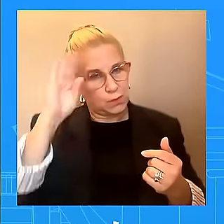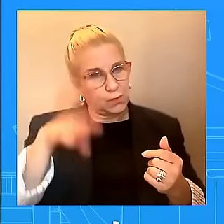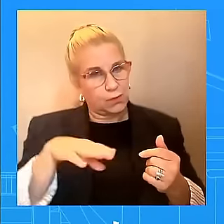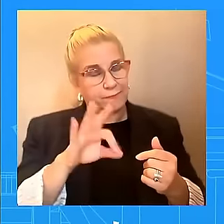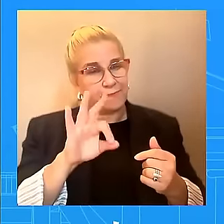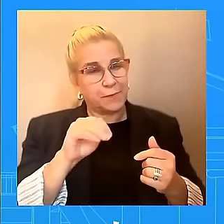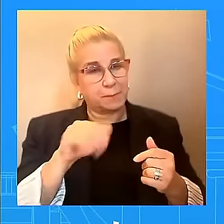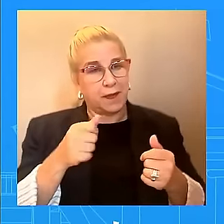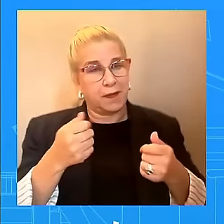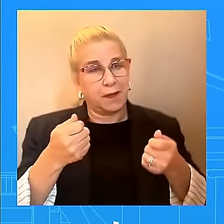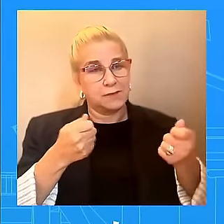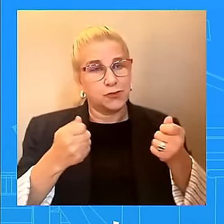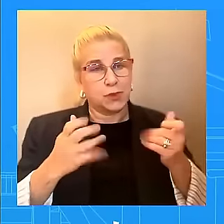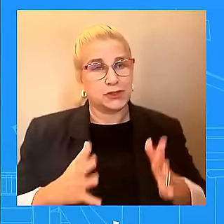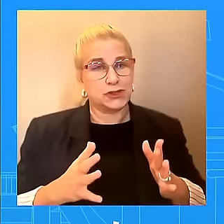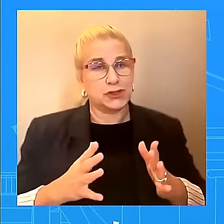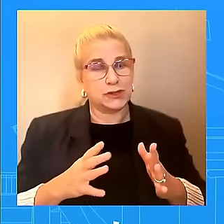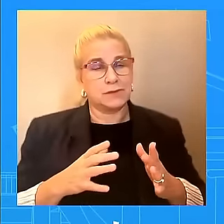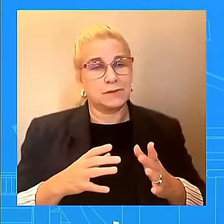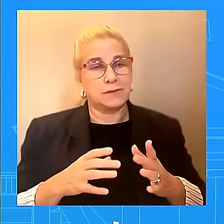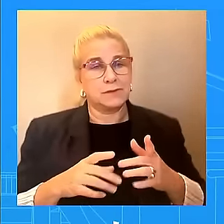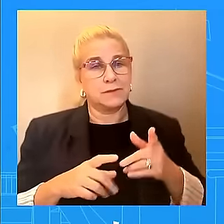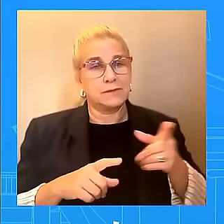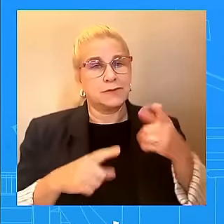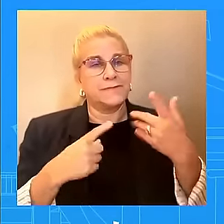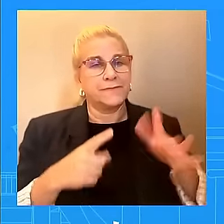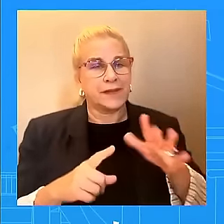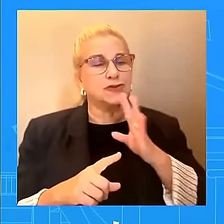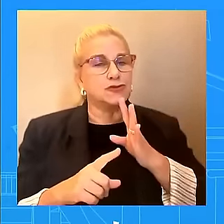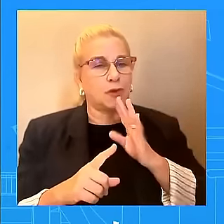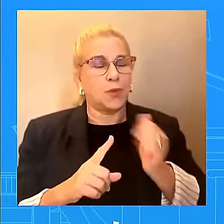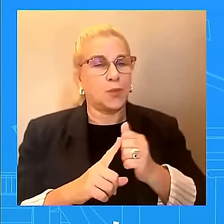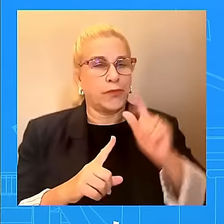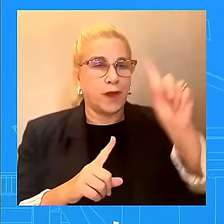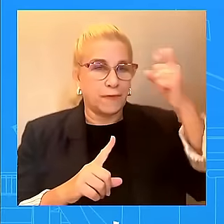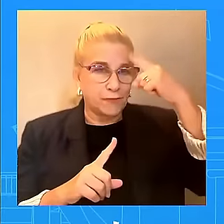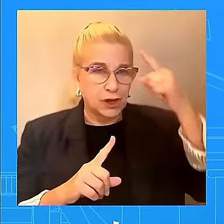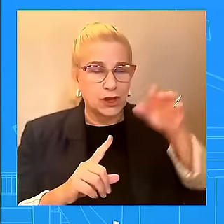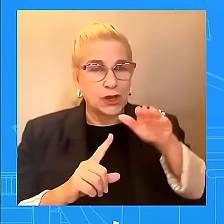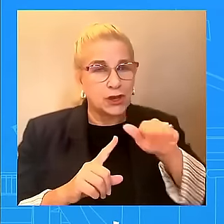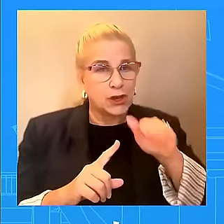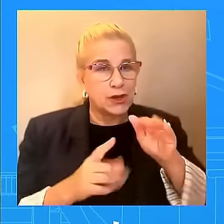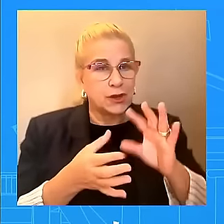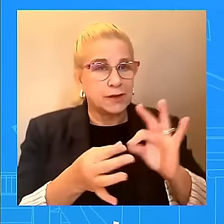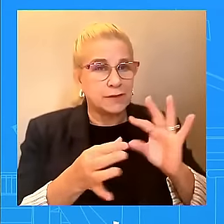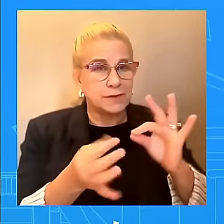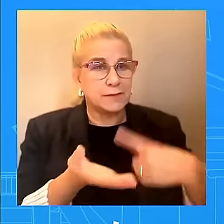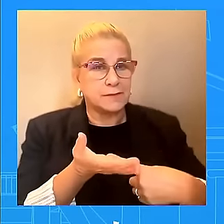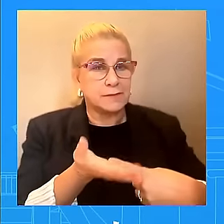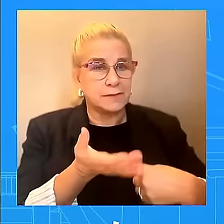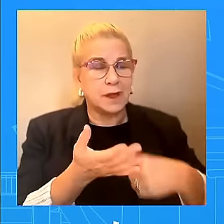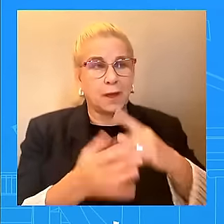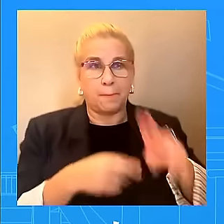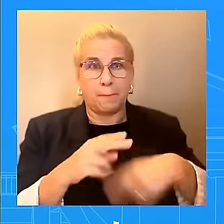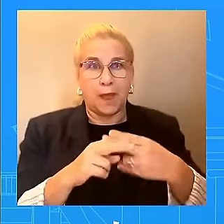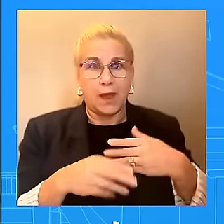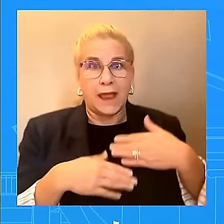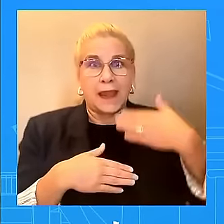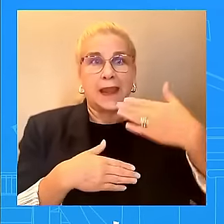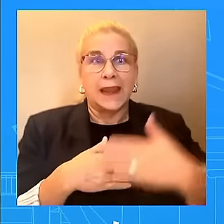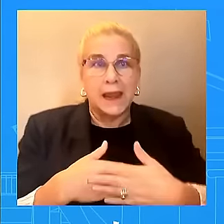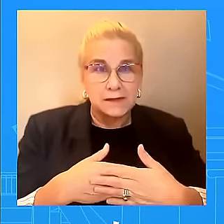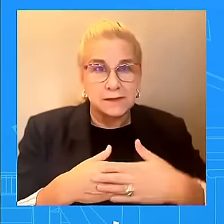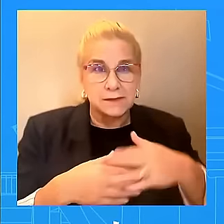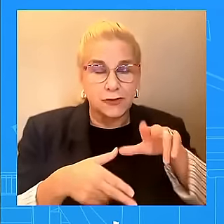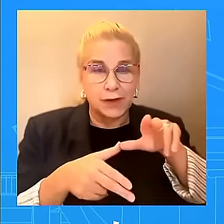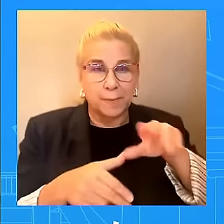to speak with the Governor. She spoke with him yesterday in regards to Milton, that hurricane coming shortly. And so we have